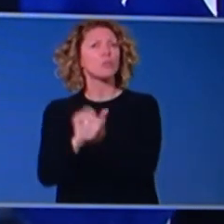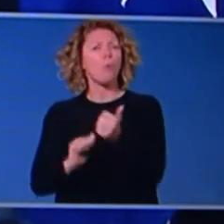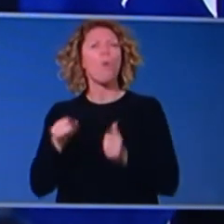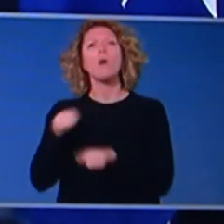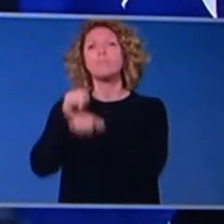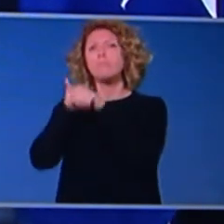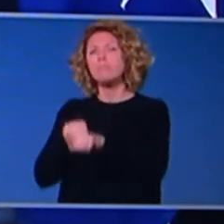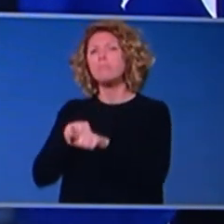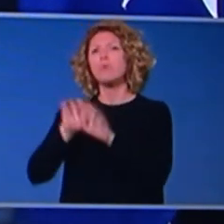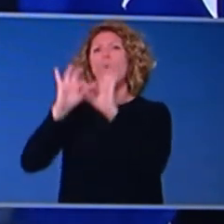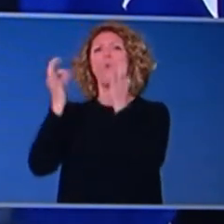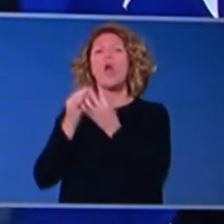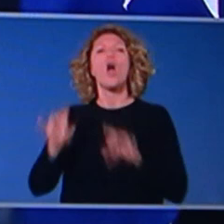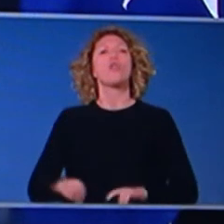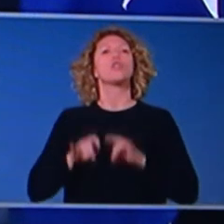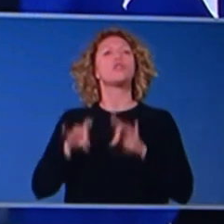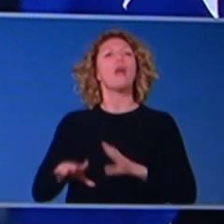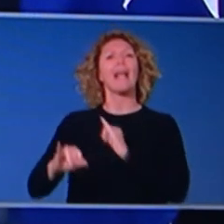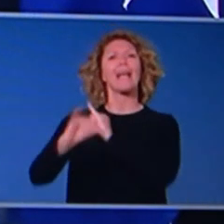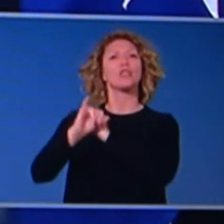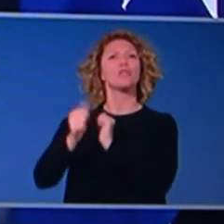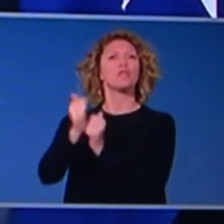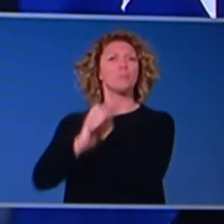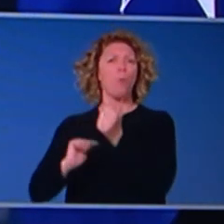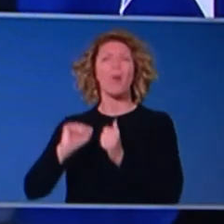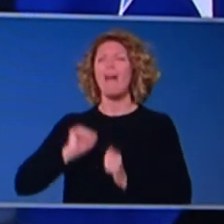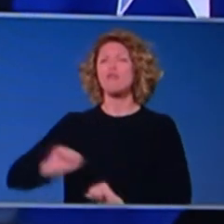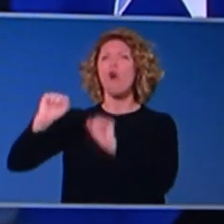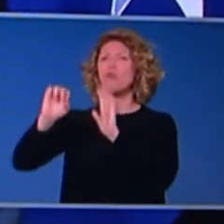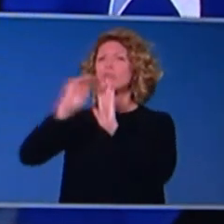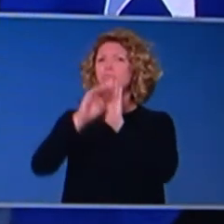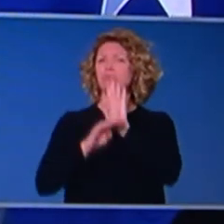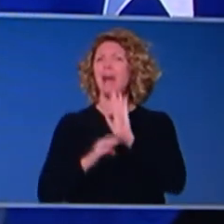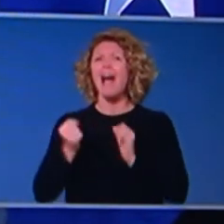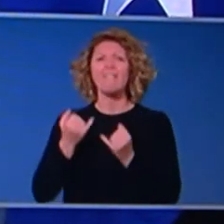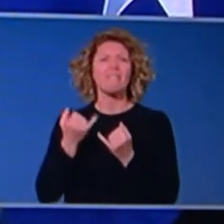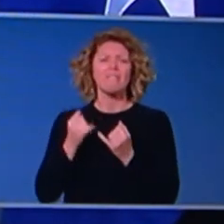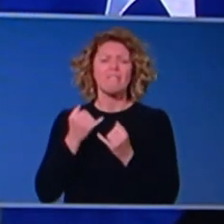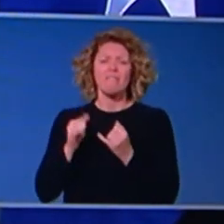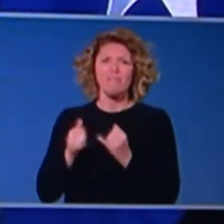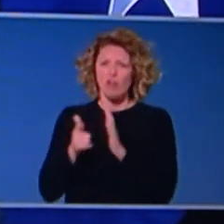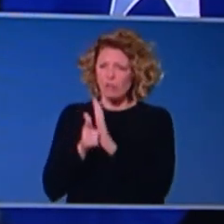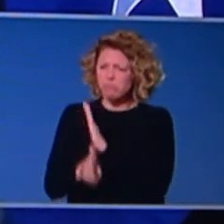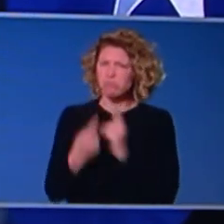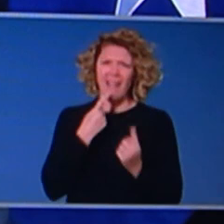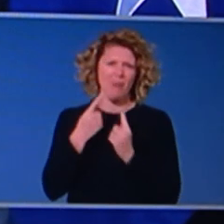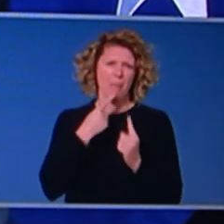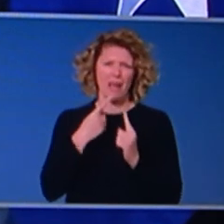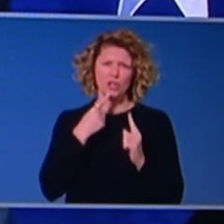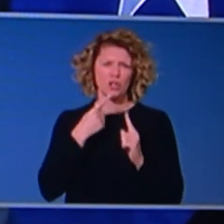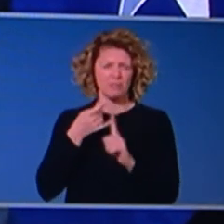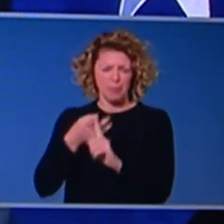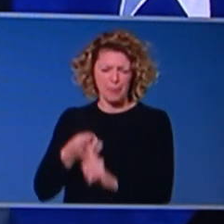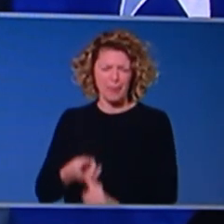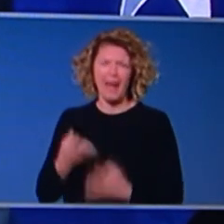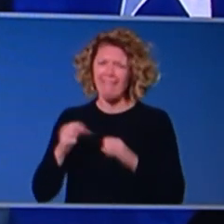Institute of Sports framework for rebooting sport in a COVID-19 environment, and they're quite detailed and they'll be circulated. Um, many of will be probably familiar with